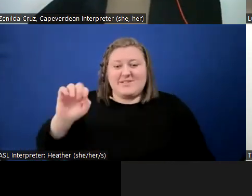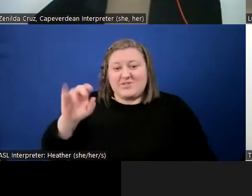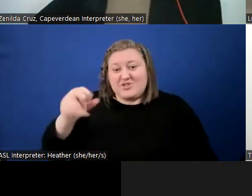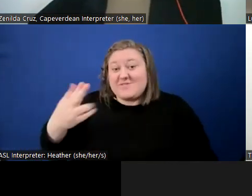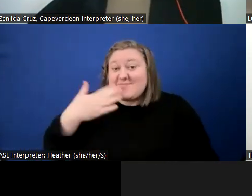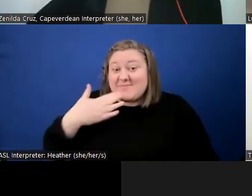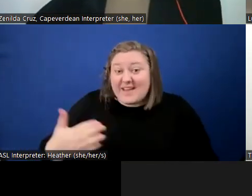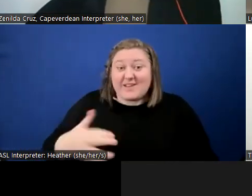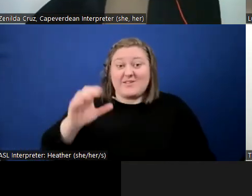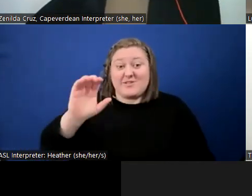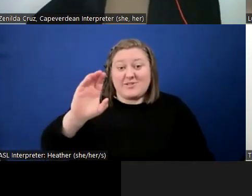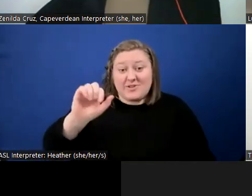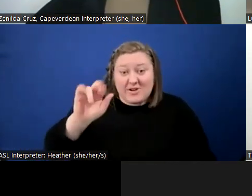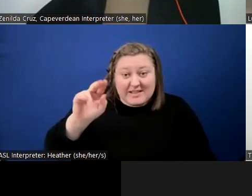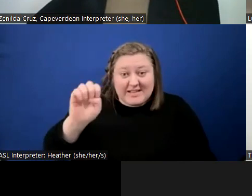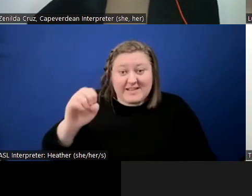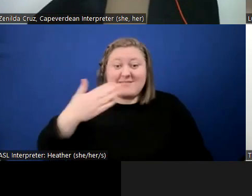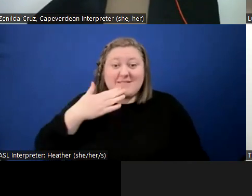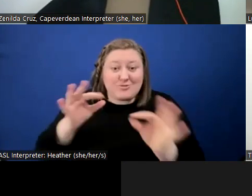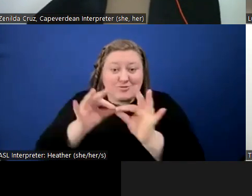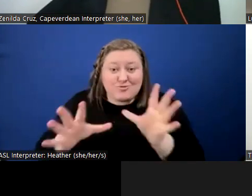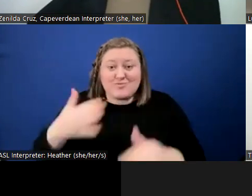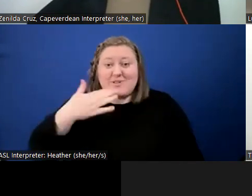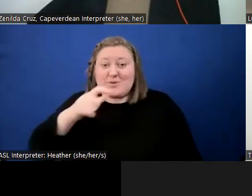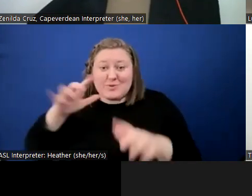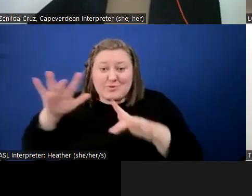you to the interpreters and the recorders. All right. Thank you. Bye-bye. Bye.